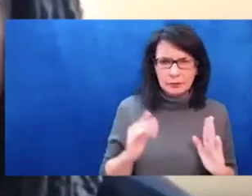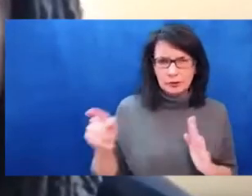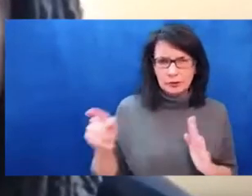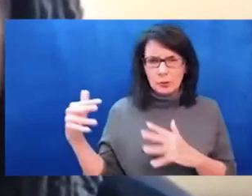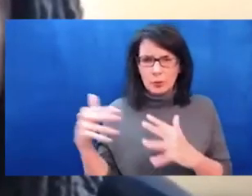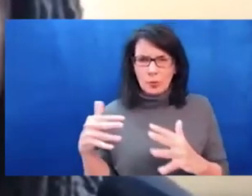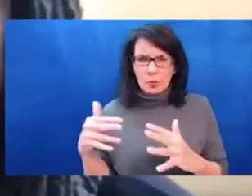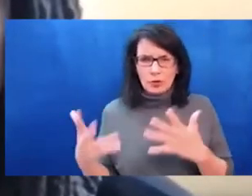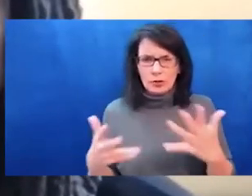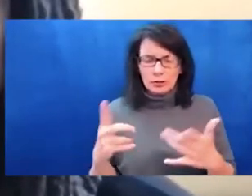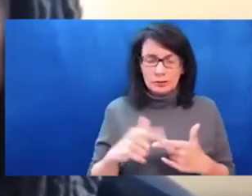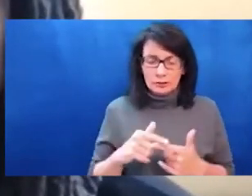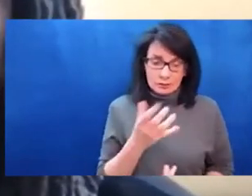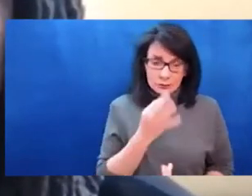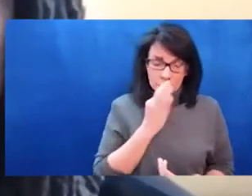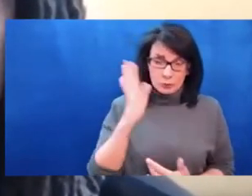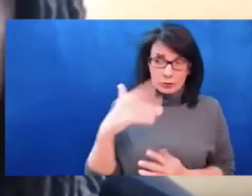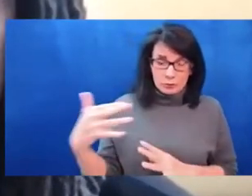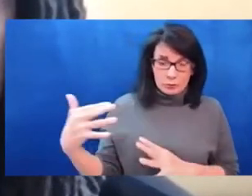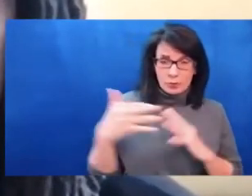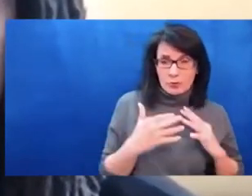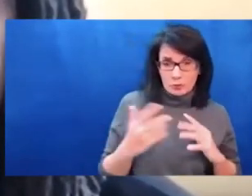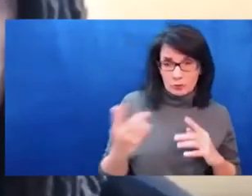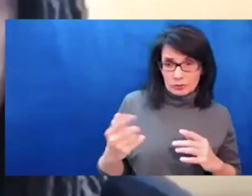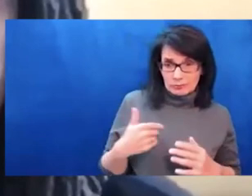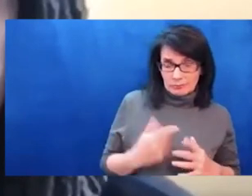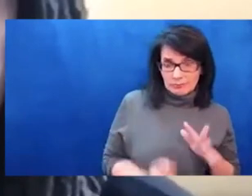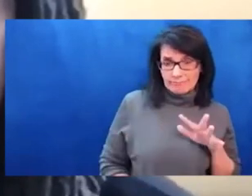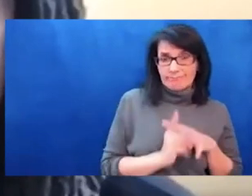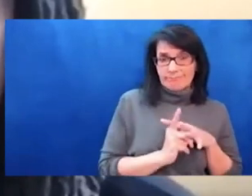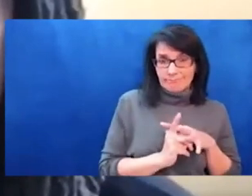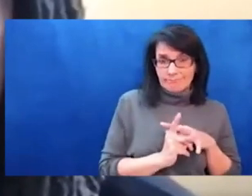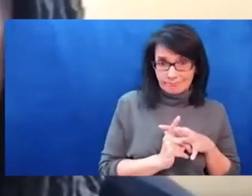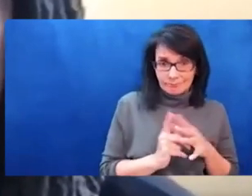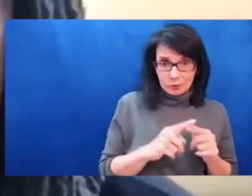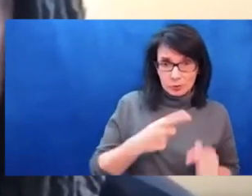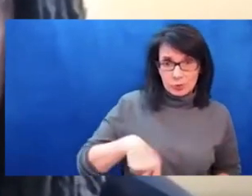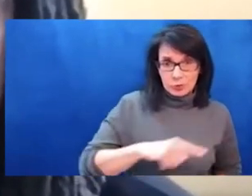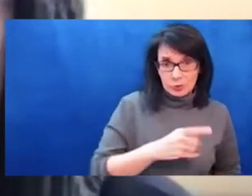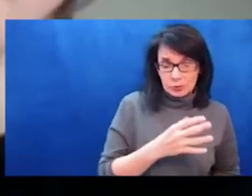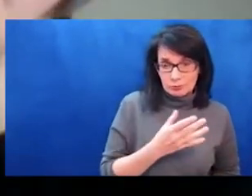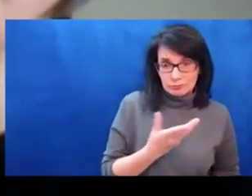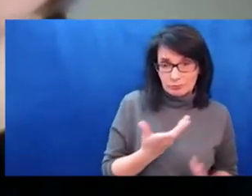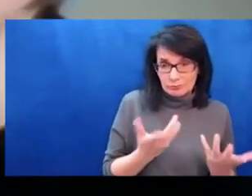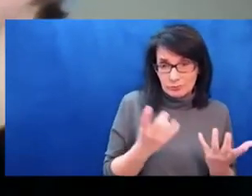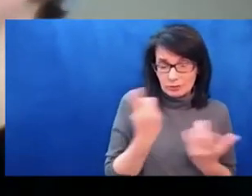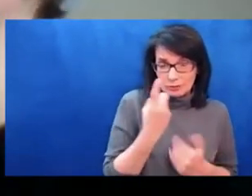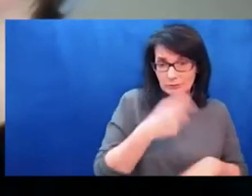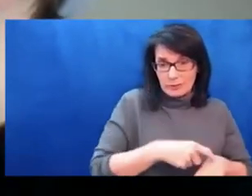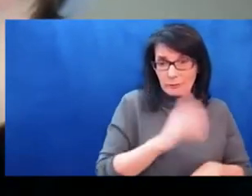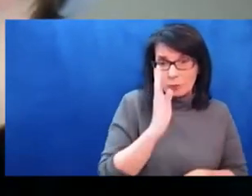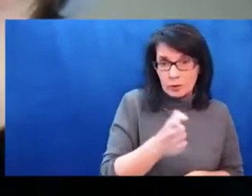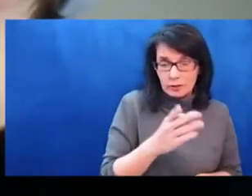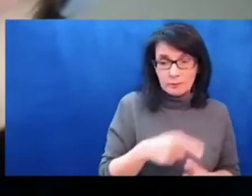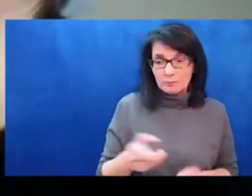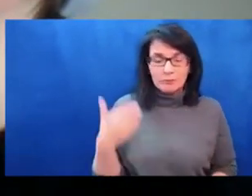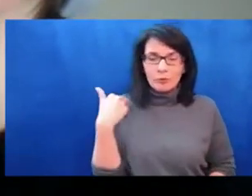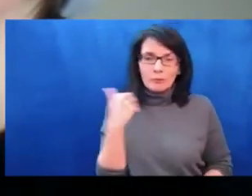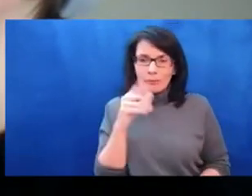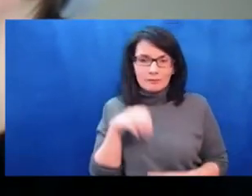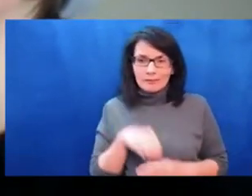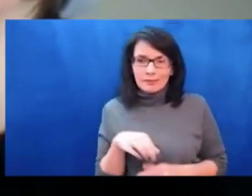as an American citizen, as a resident of Ukraine in Europe, and very much